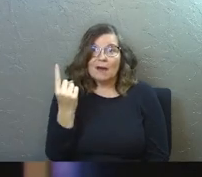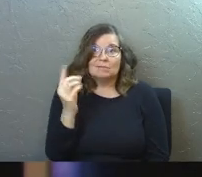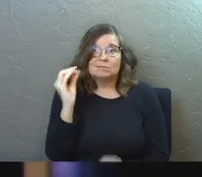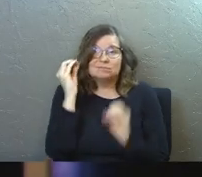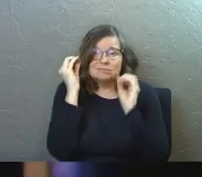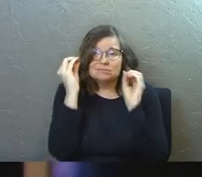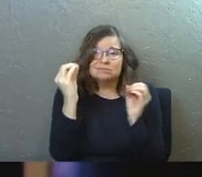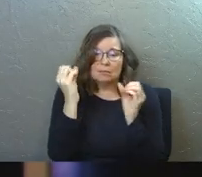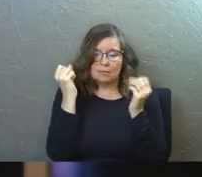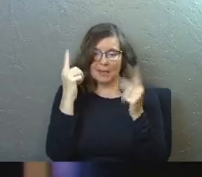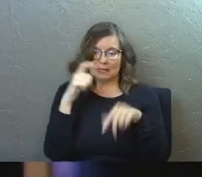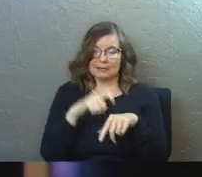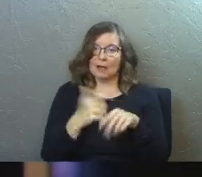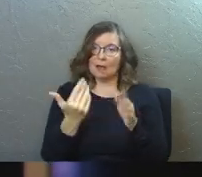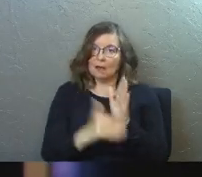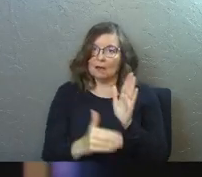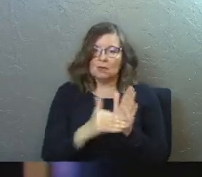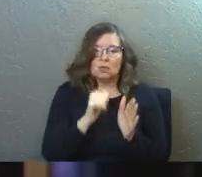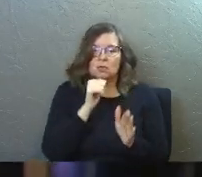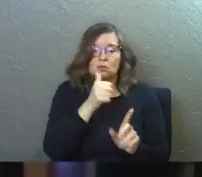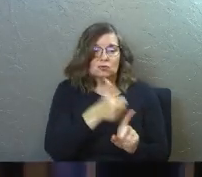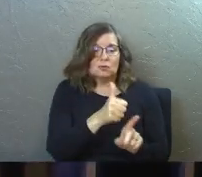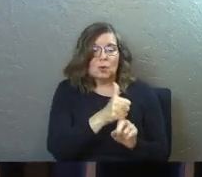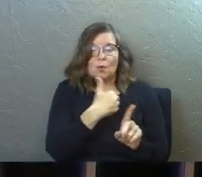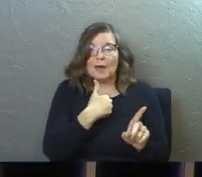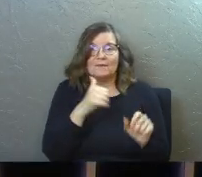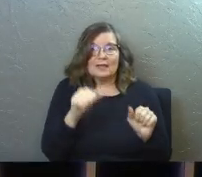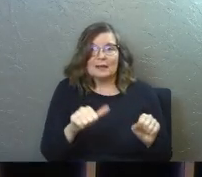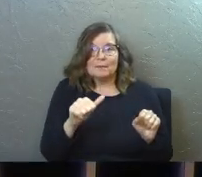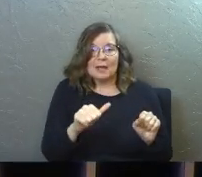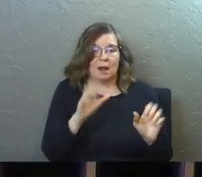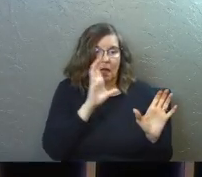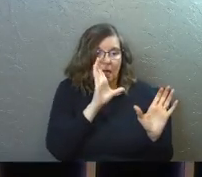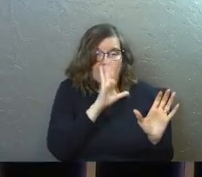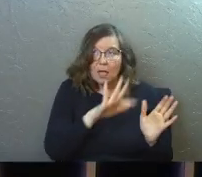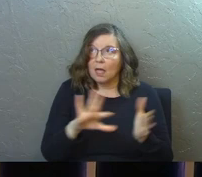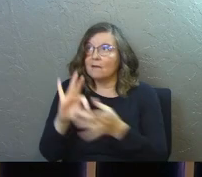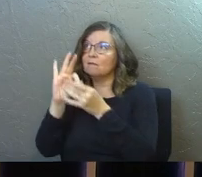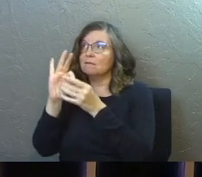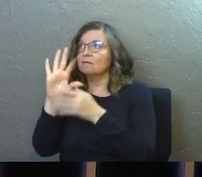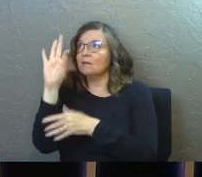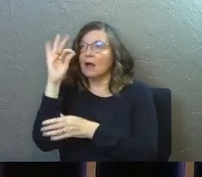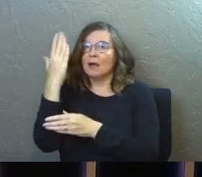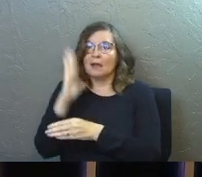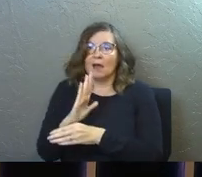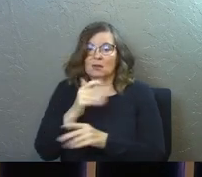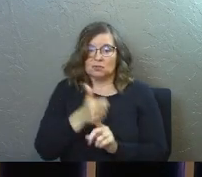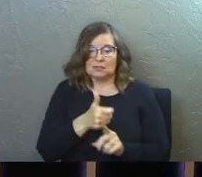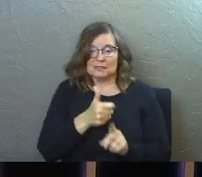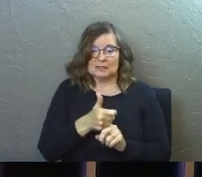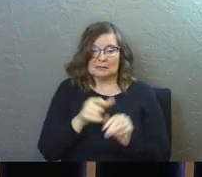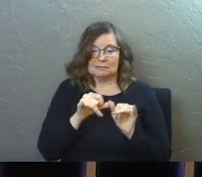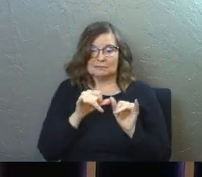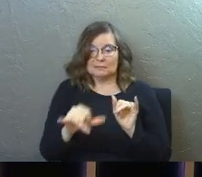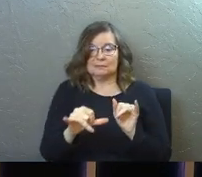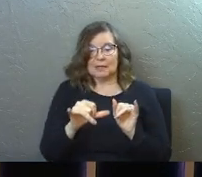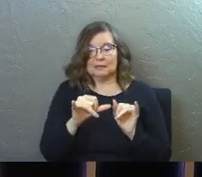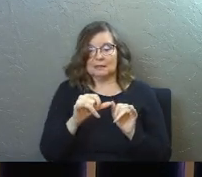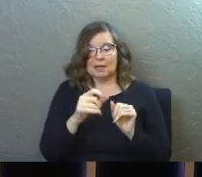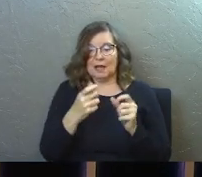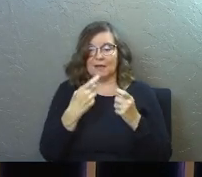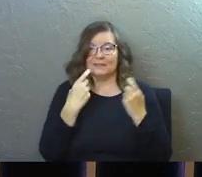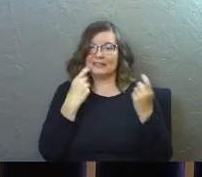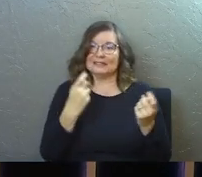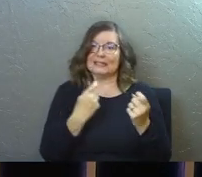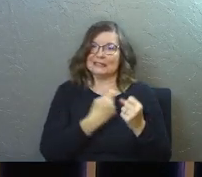times in there. So you don't even have the ability to find God today. So you're in a state of sin slavery